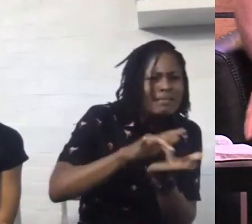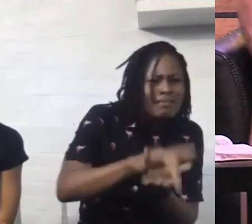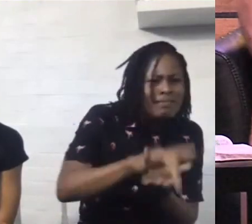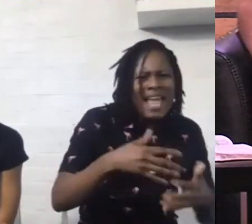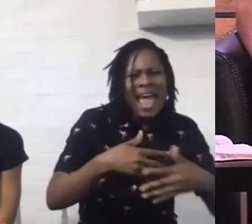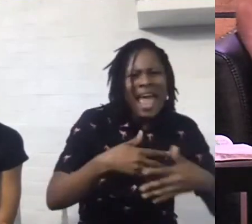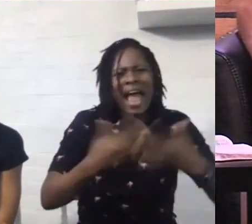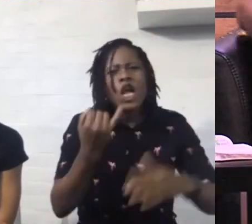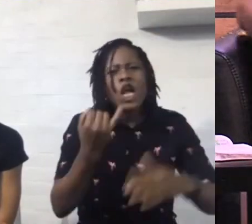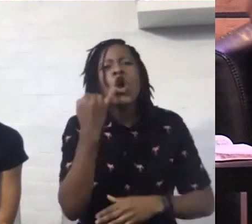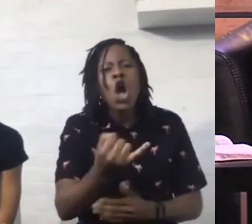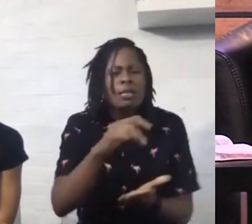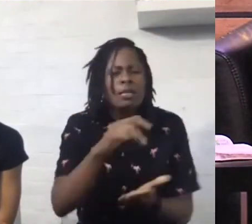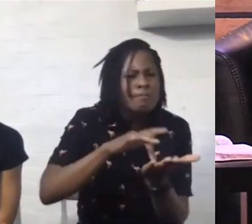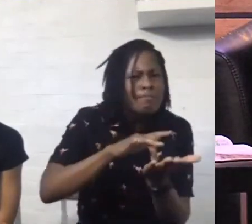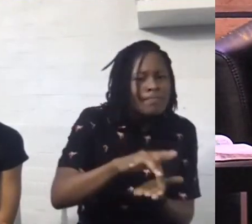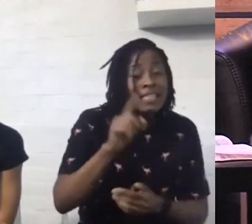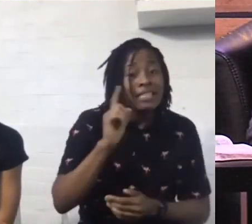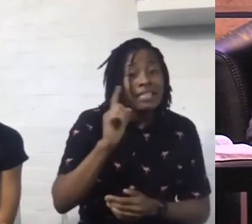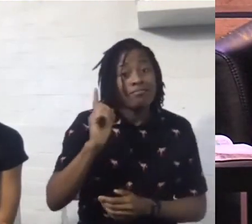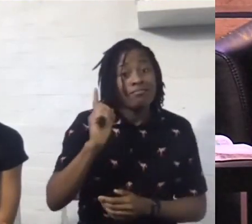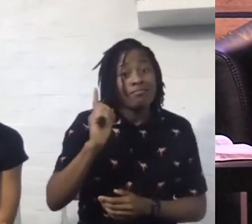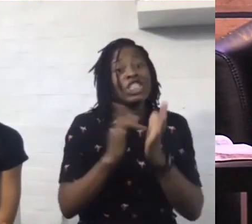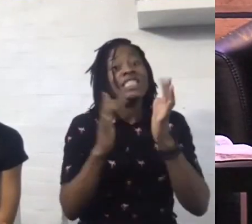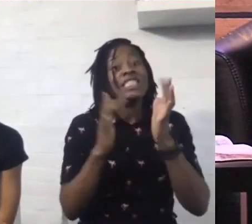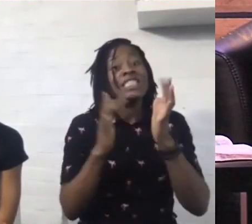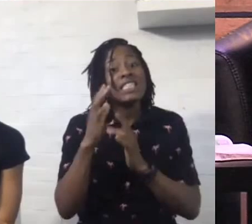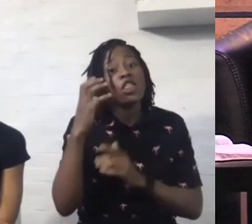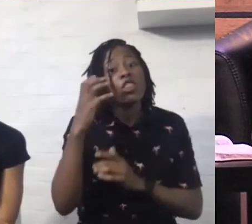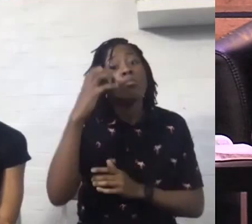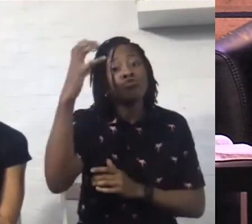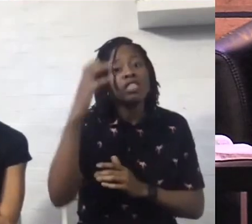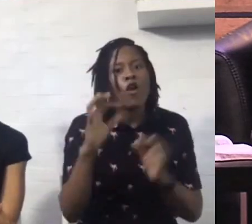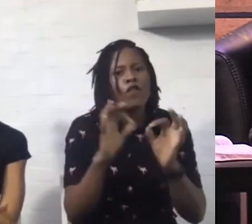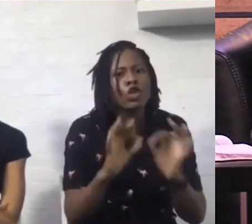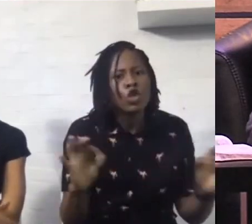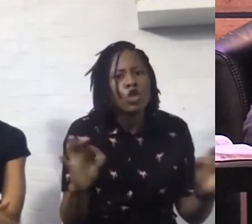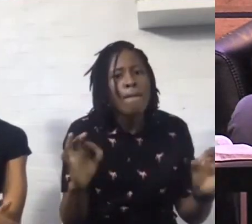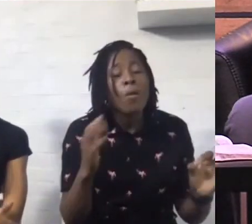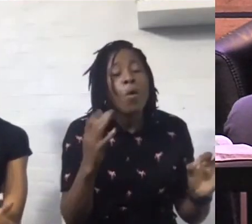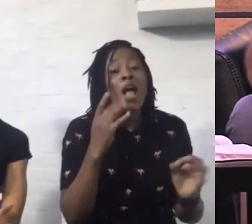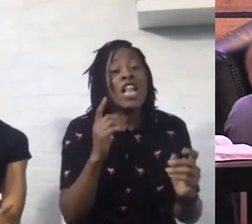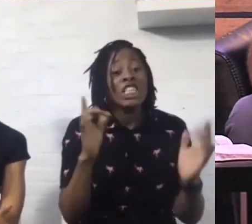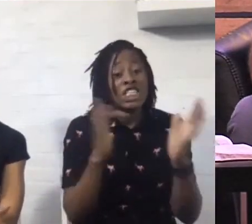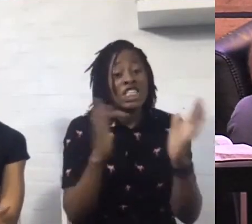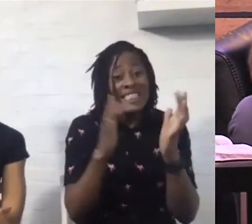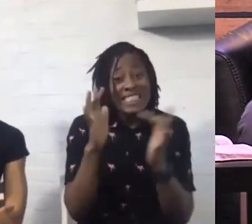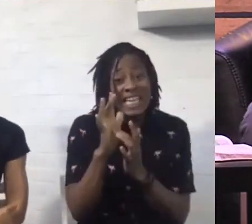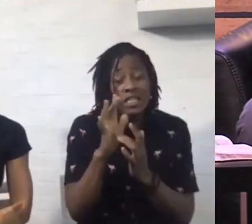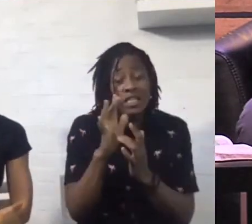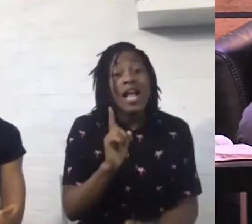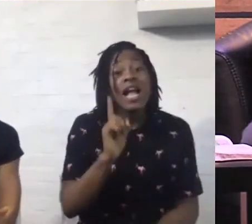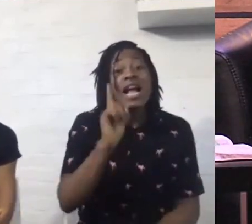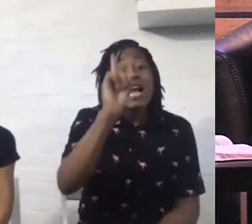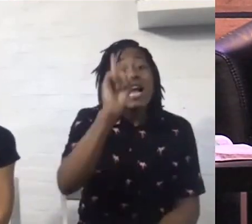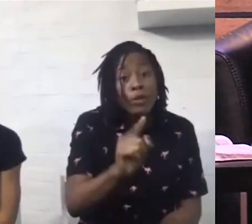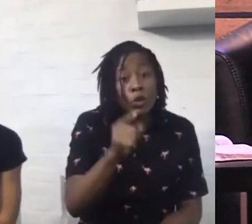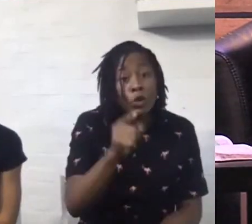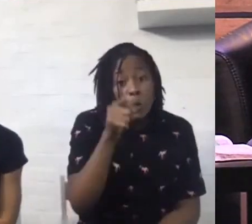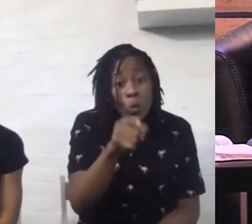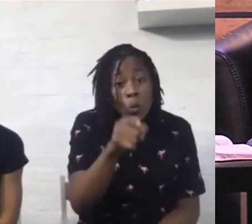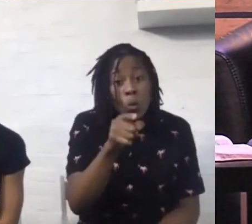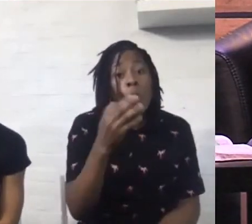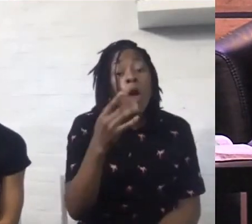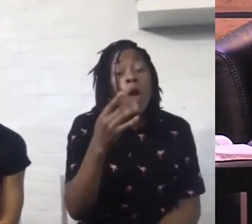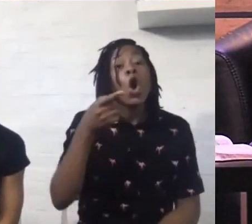of shalom and when Jesus comes to you when God ministers to you he doesn't just